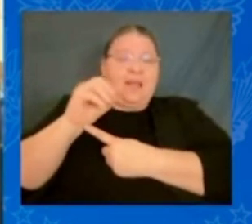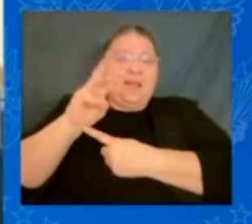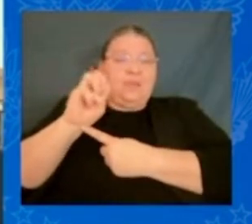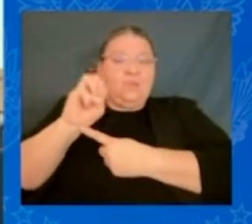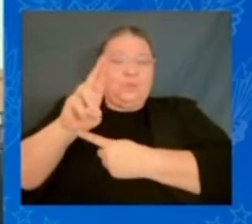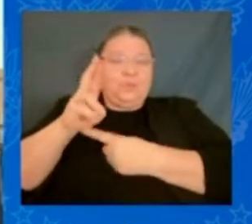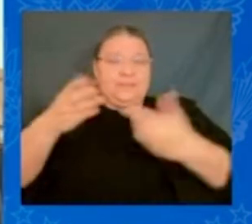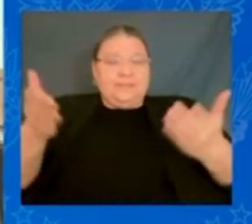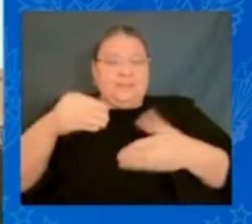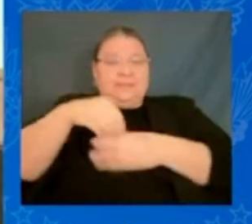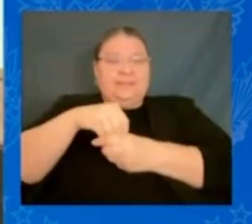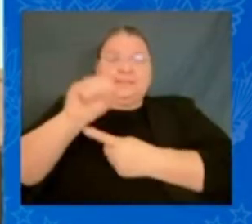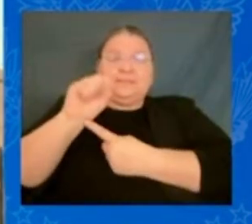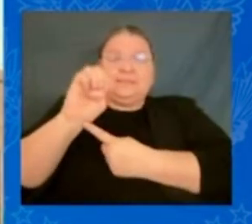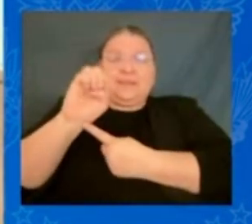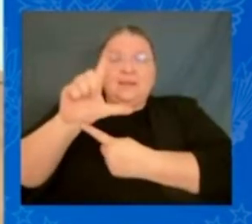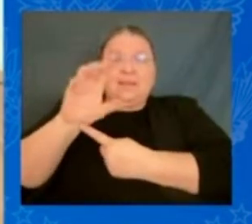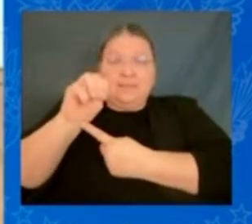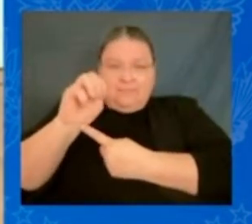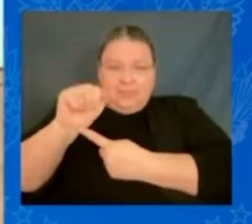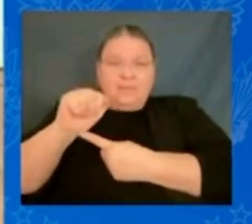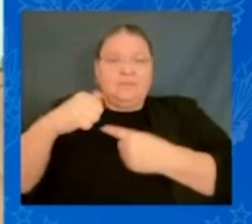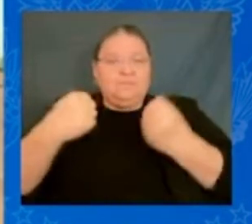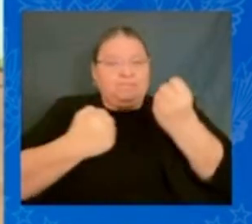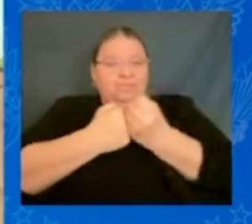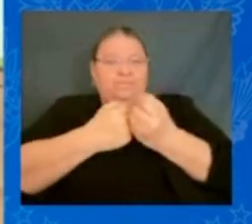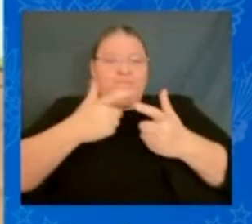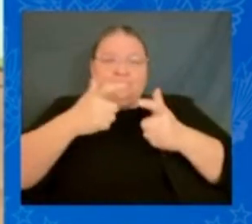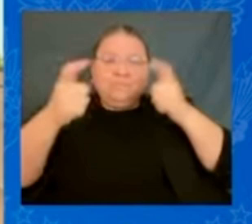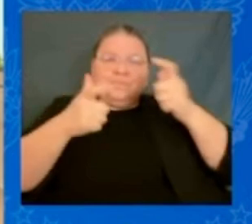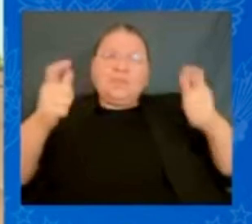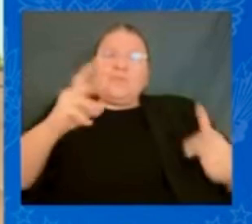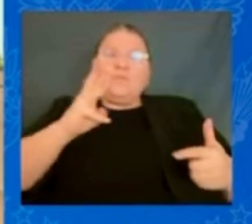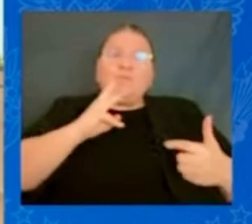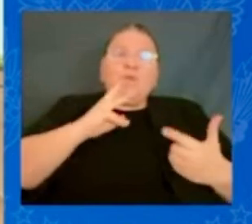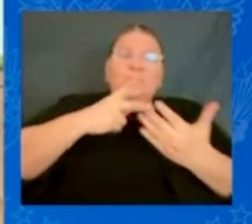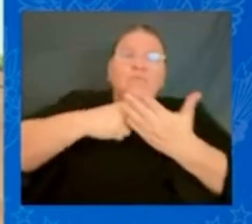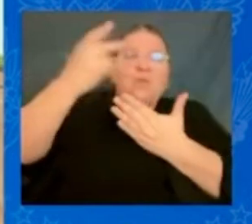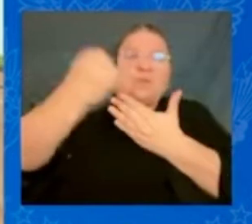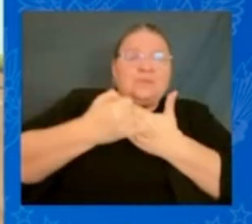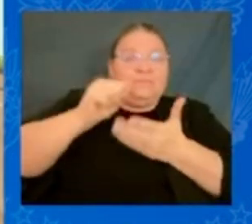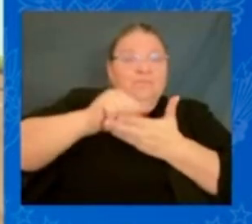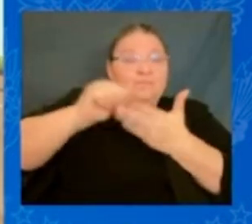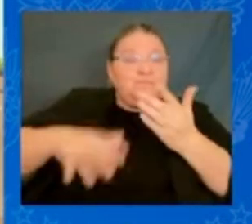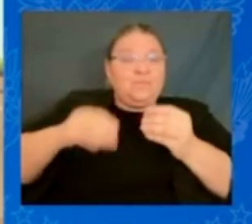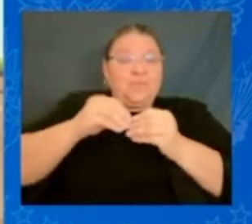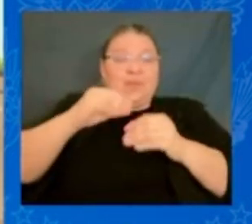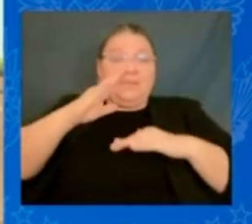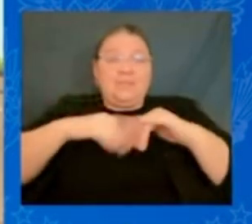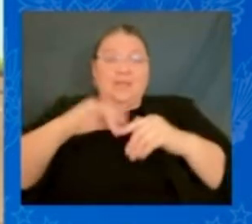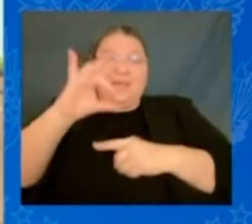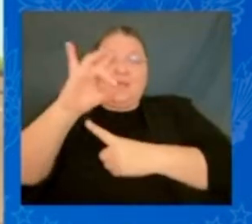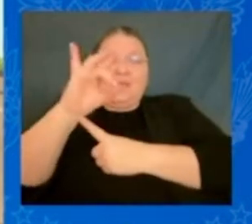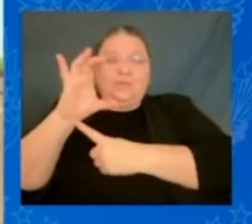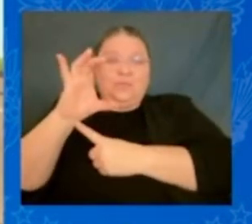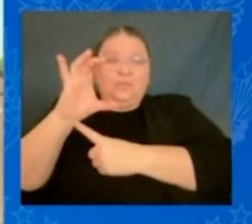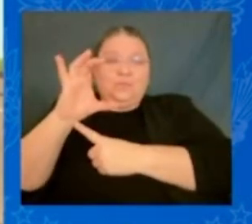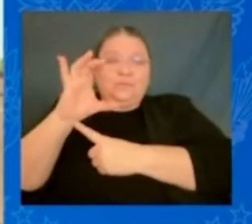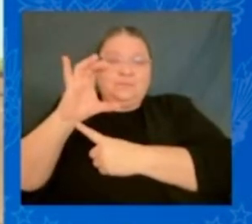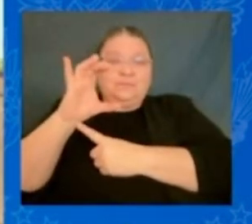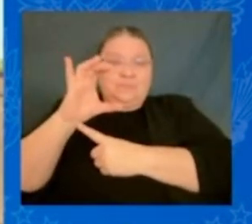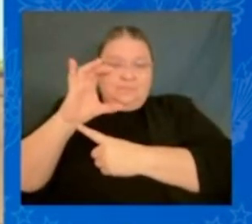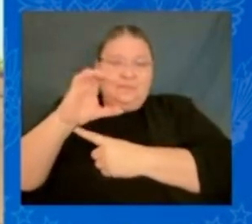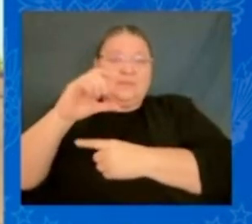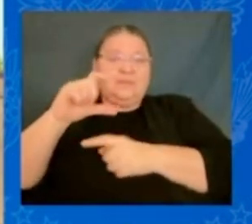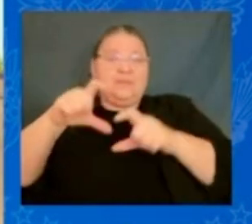water projects, removing over 800 poisonous lead pipe service lines that are over 100 years old. Because every